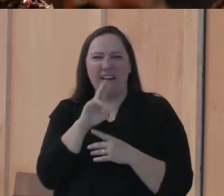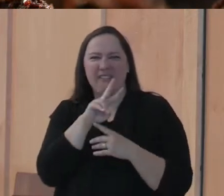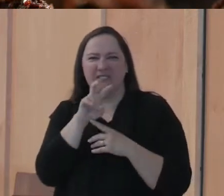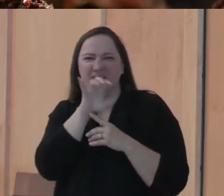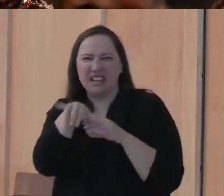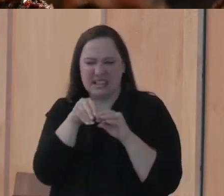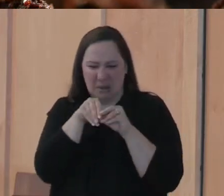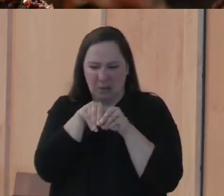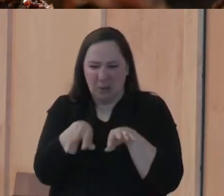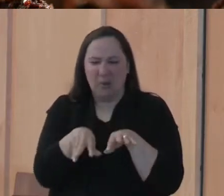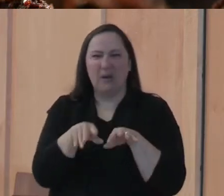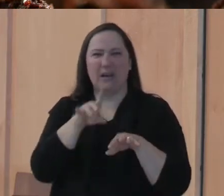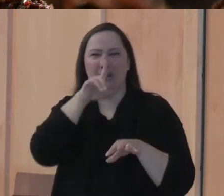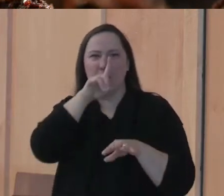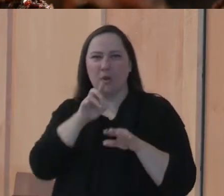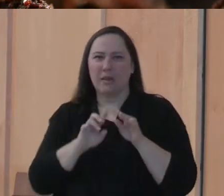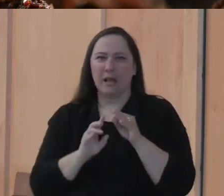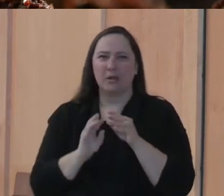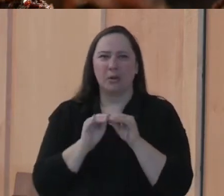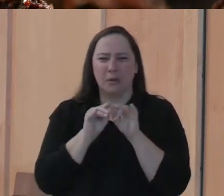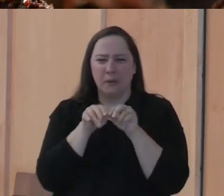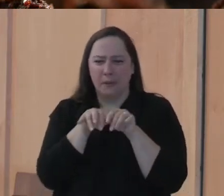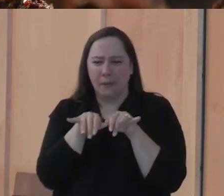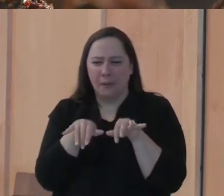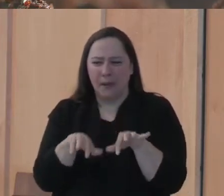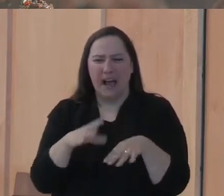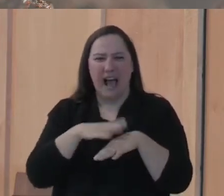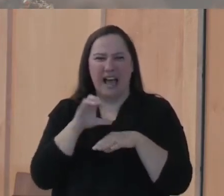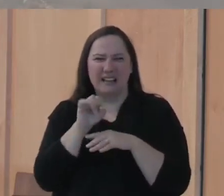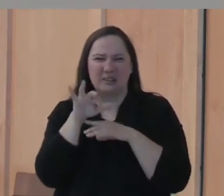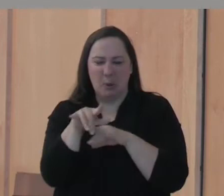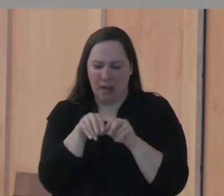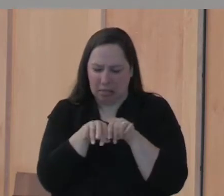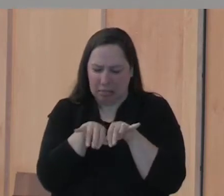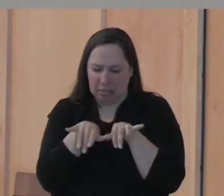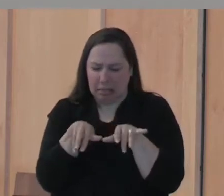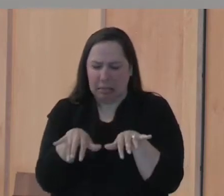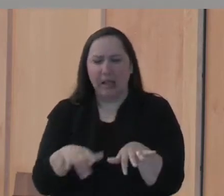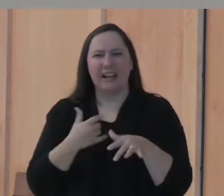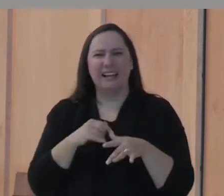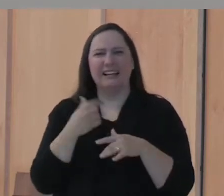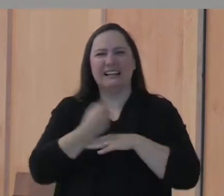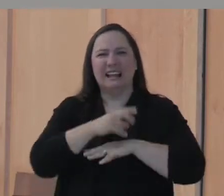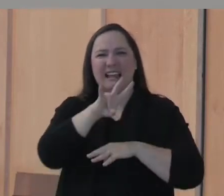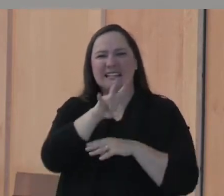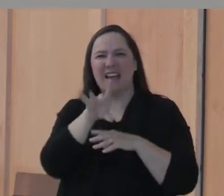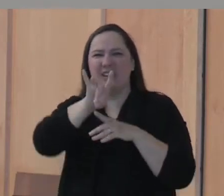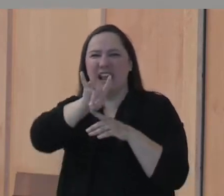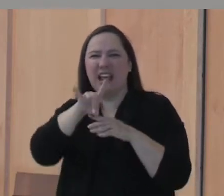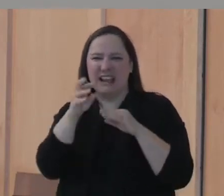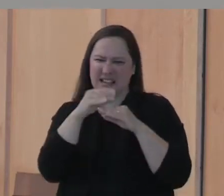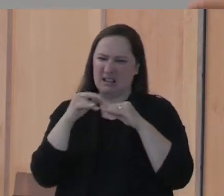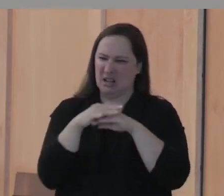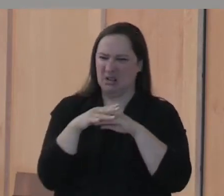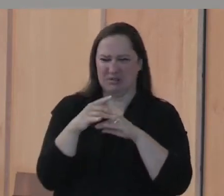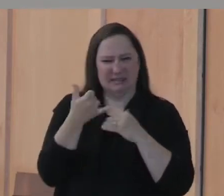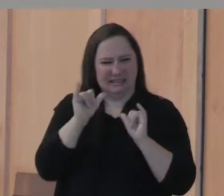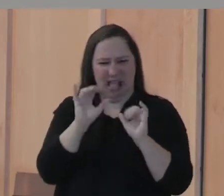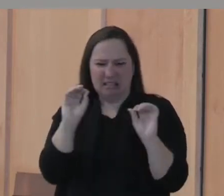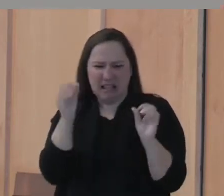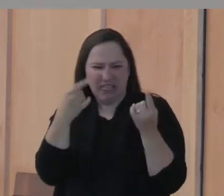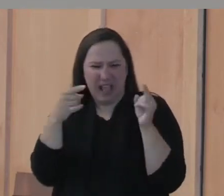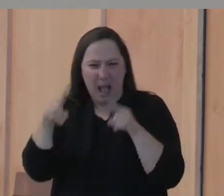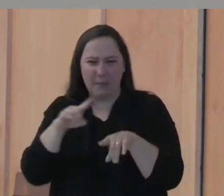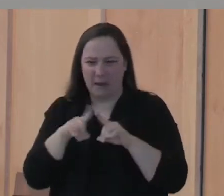explode out of both sides and head out all over in the soil all around. Day seven, eight, on top of the soil, it still looks like nothing has happened.